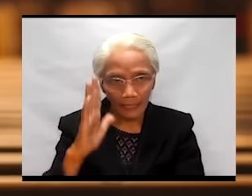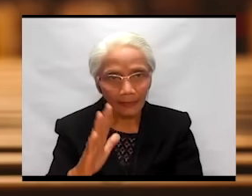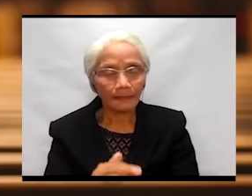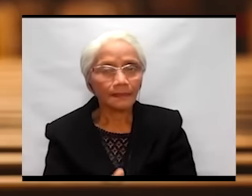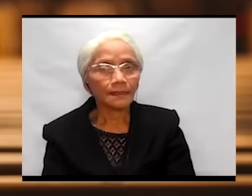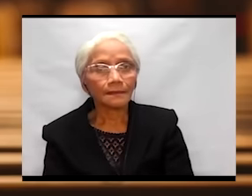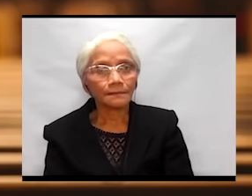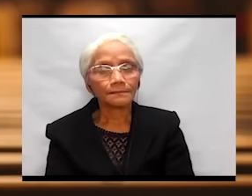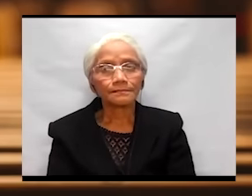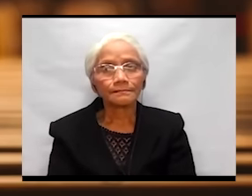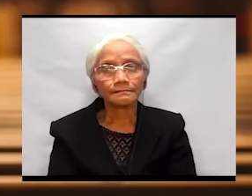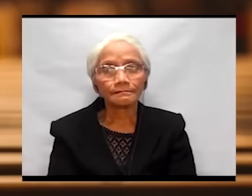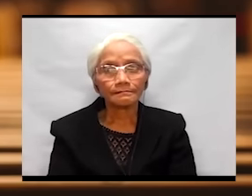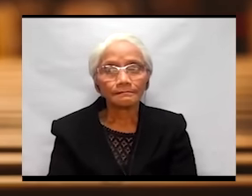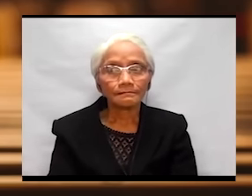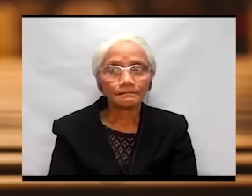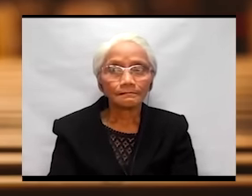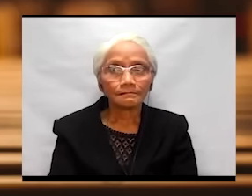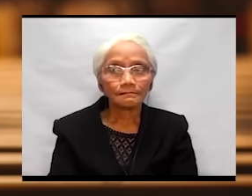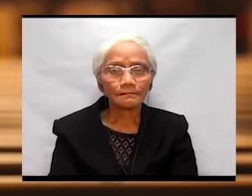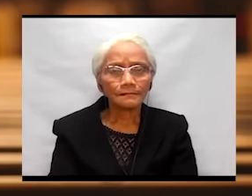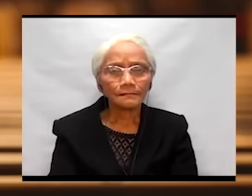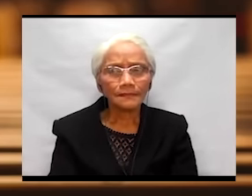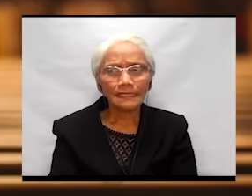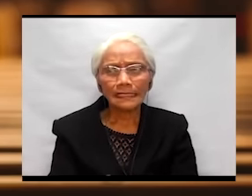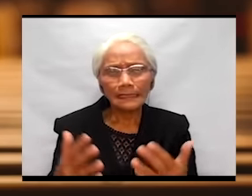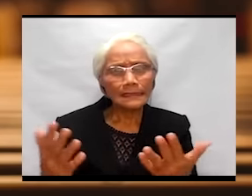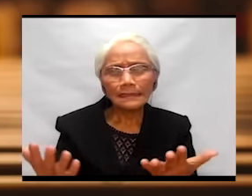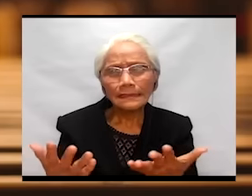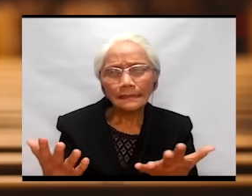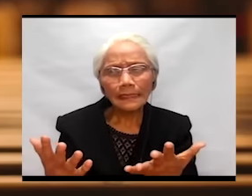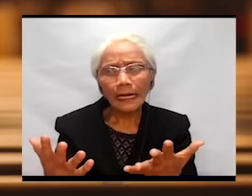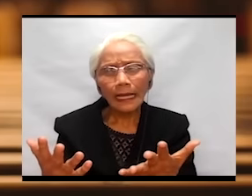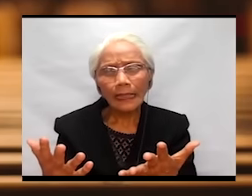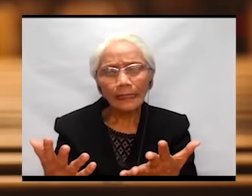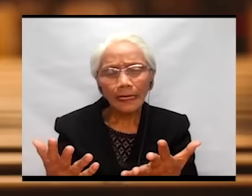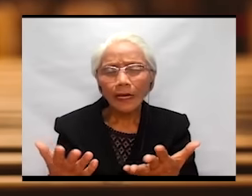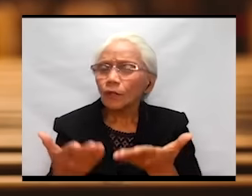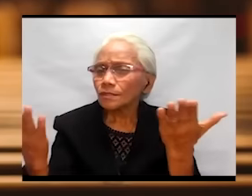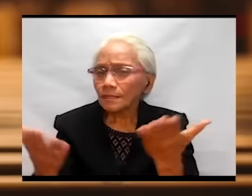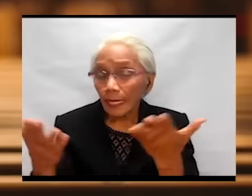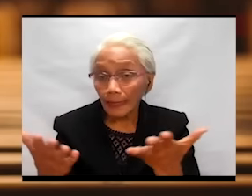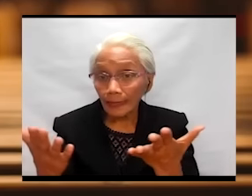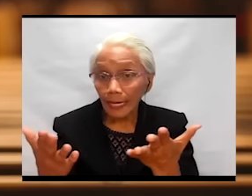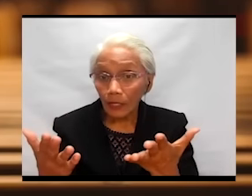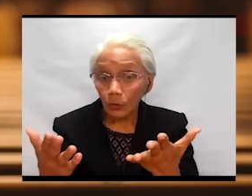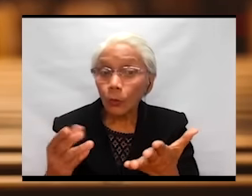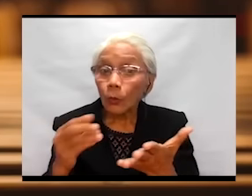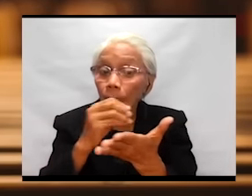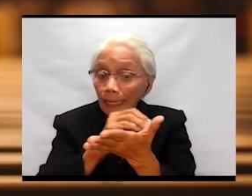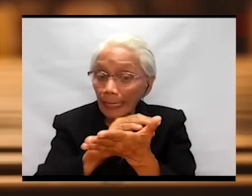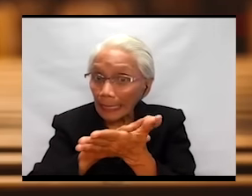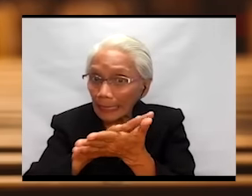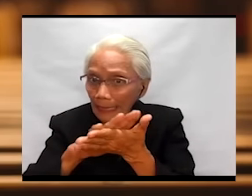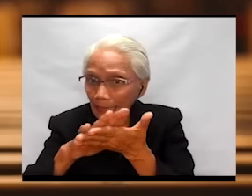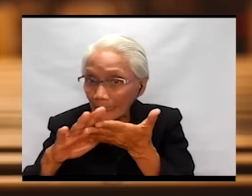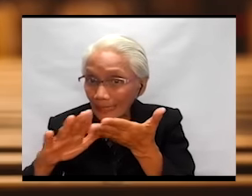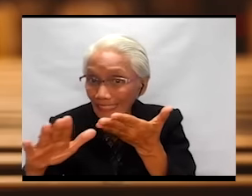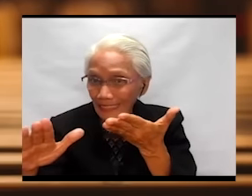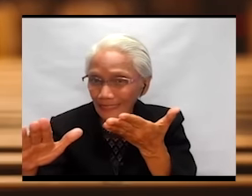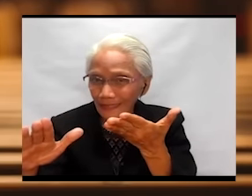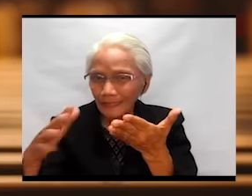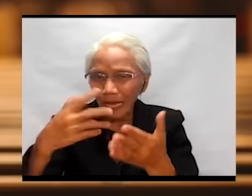doon nadadalisay, doon nalilinis ang ating kalayaan